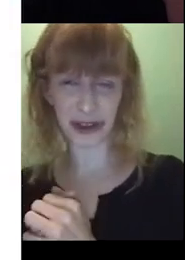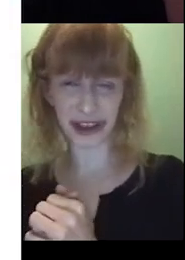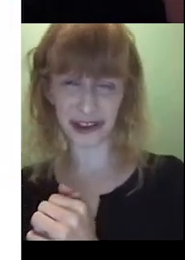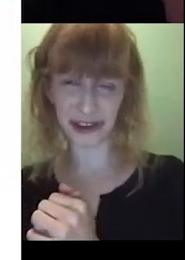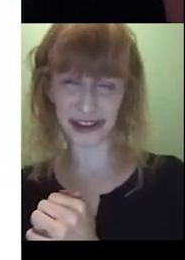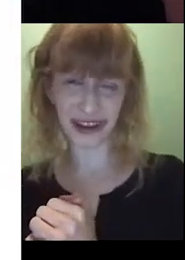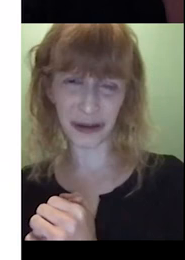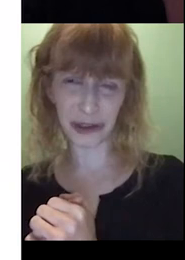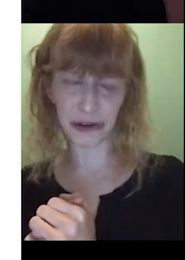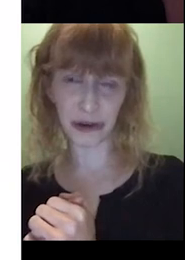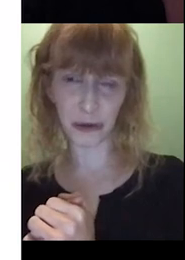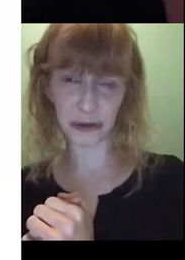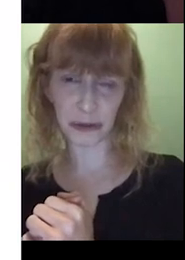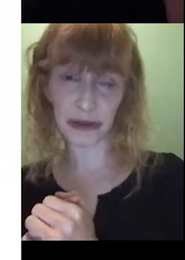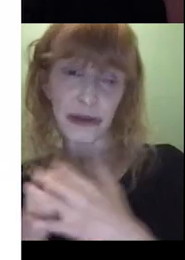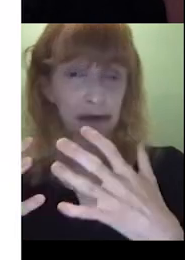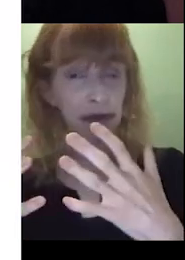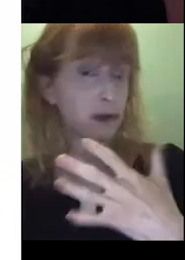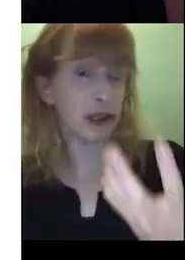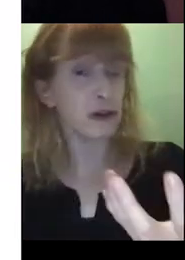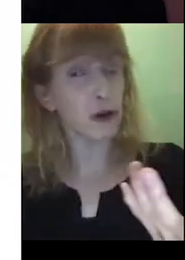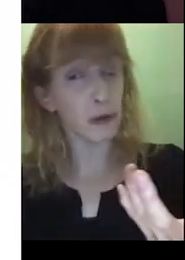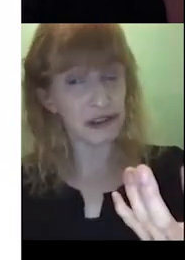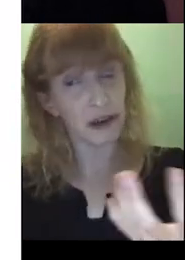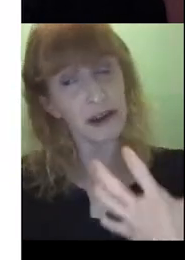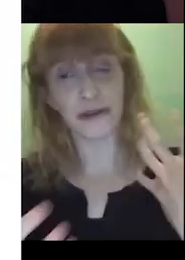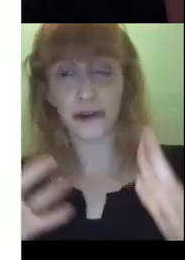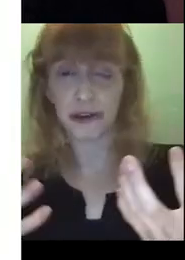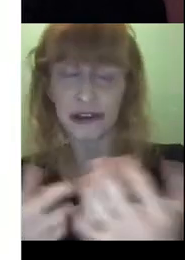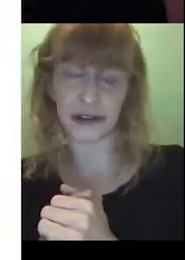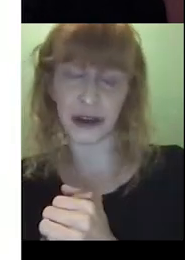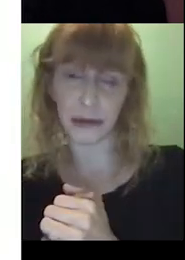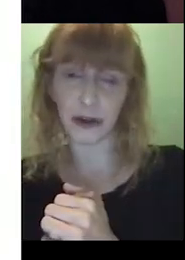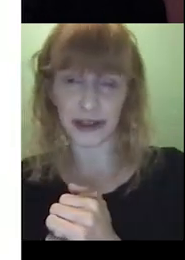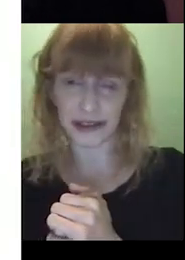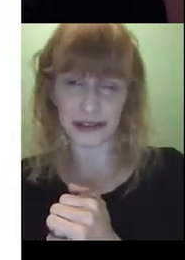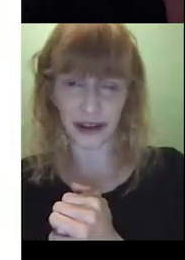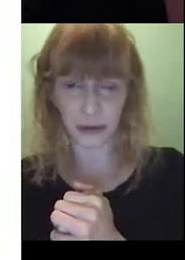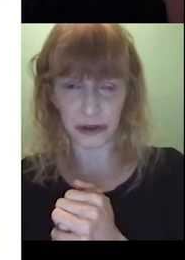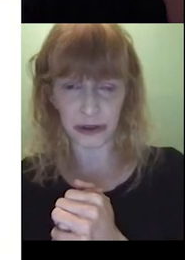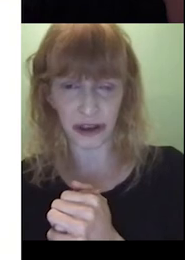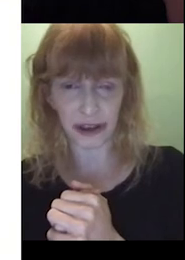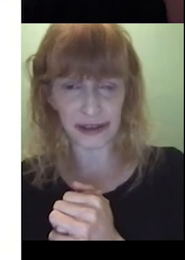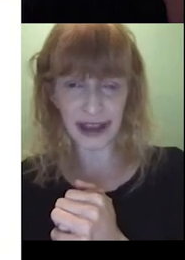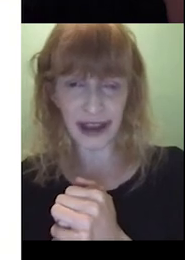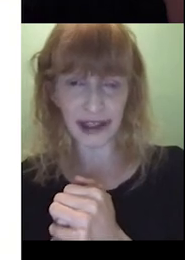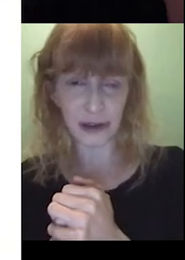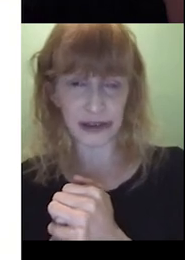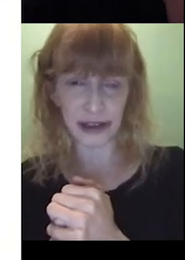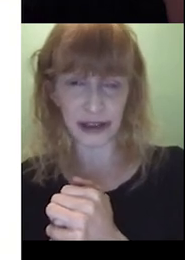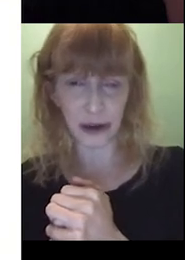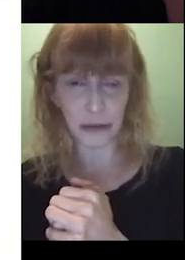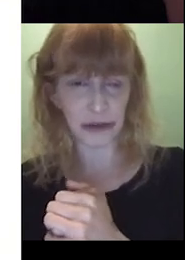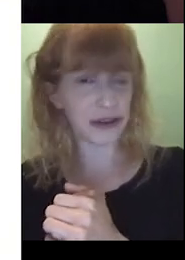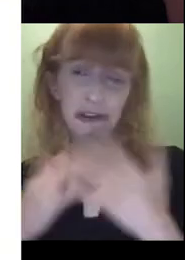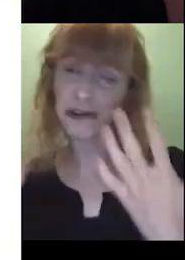the communication. You know, we don't want, if you only know one sign, or if you're just, you know, getting started with your signing, and you're